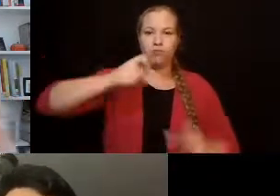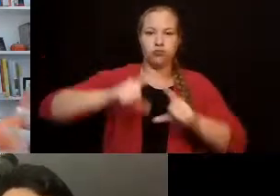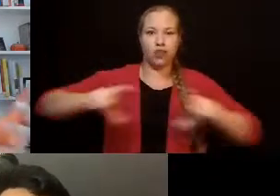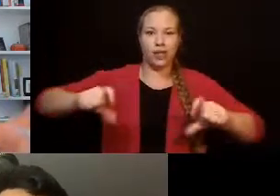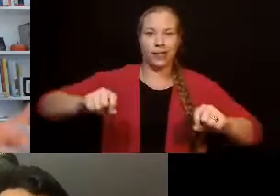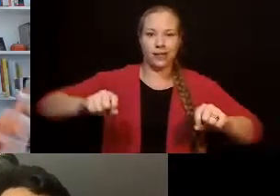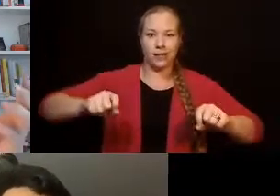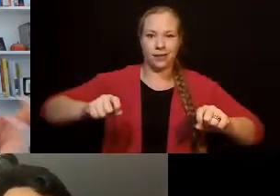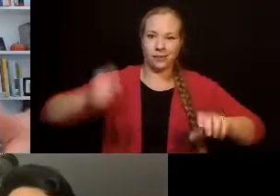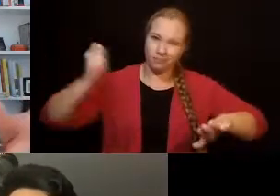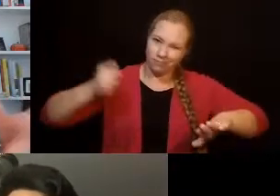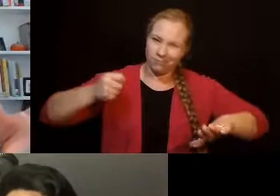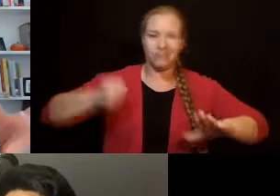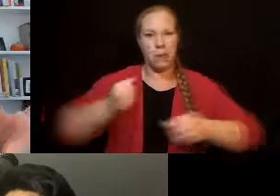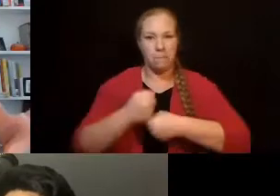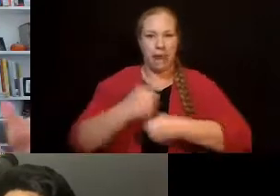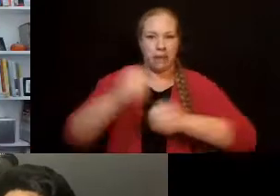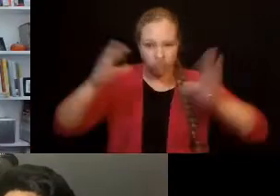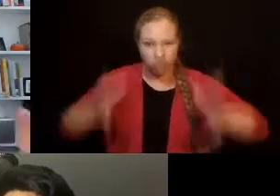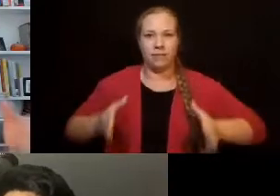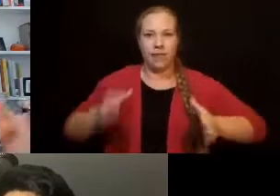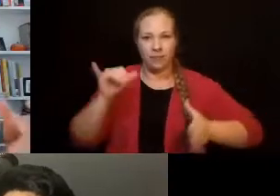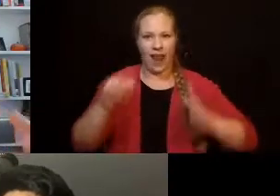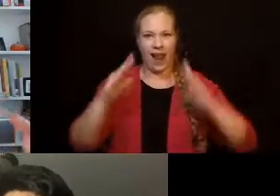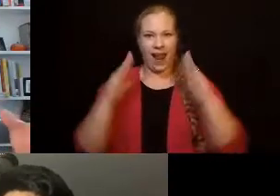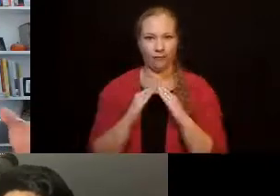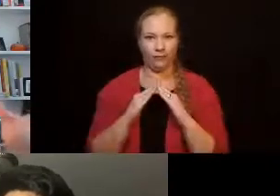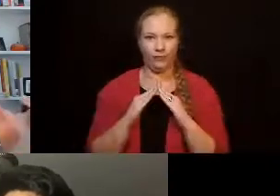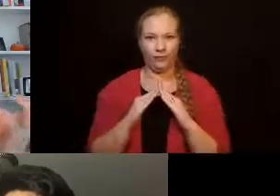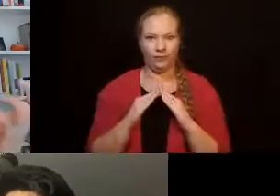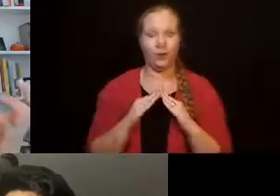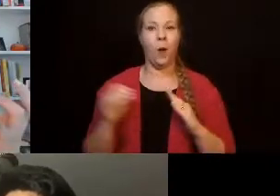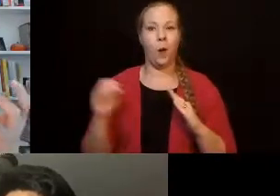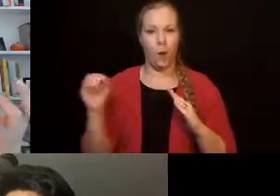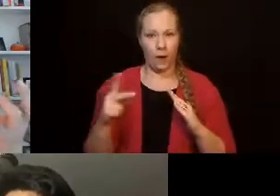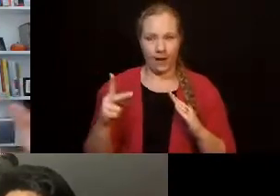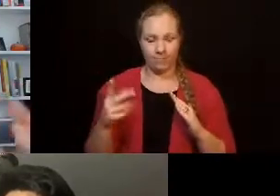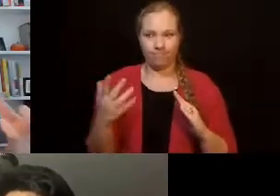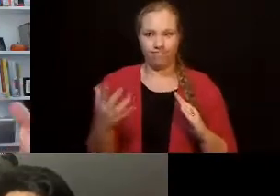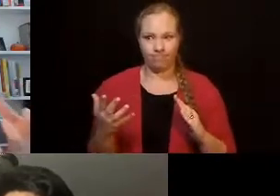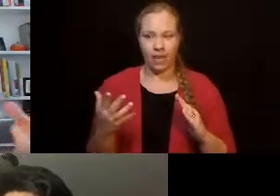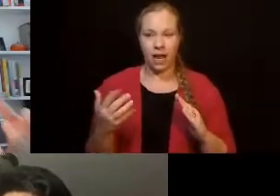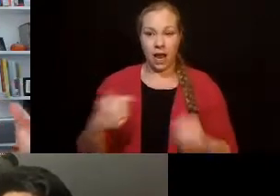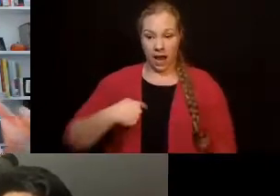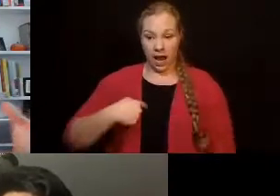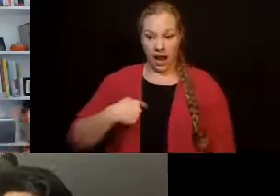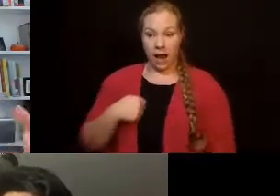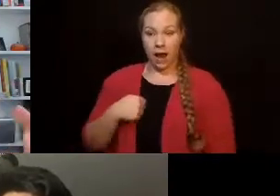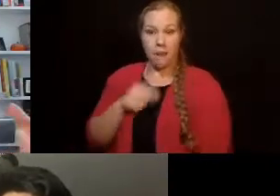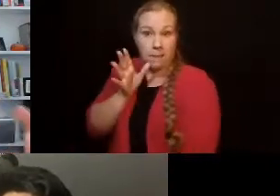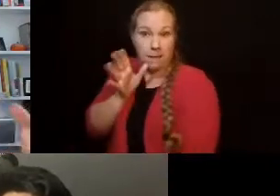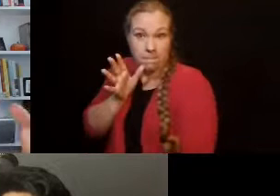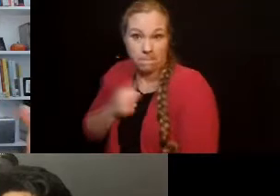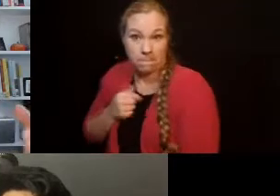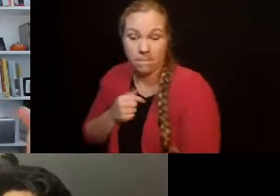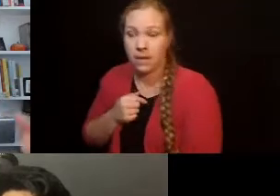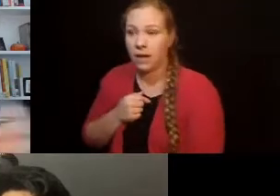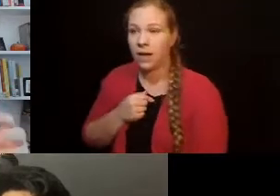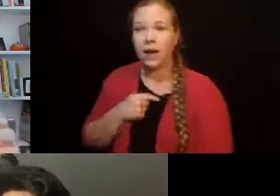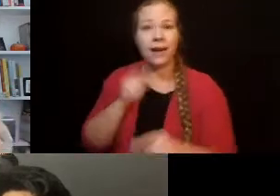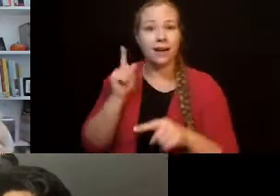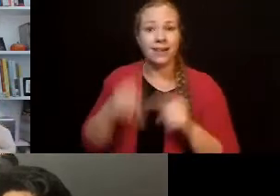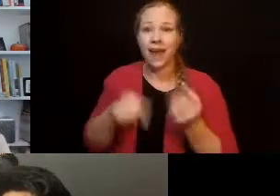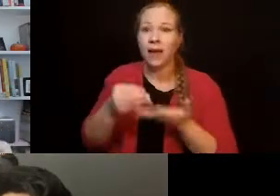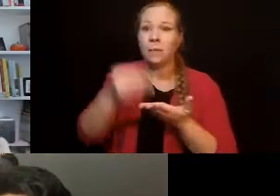mom, I can. Buy and rent. The, the brick and mortar for my